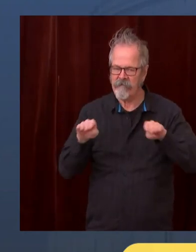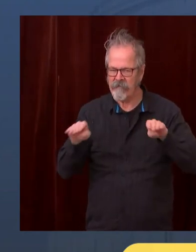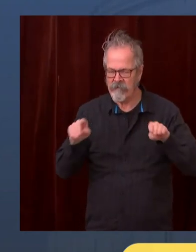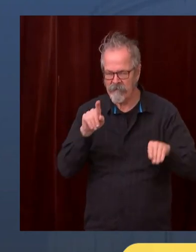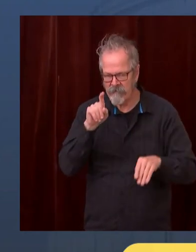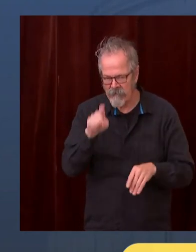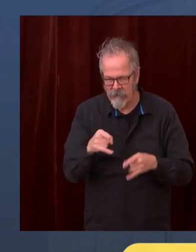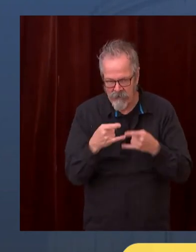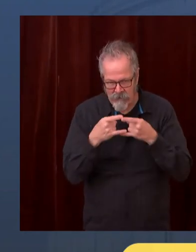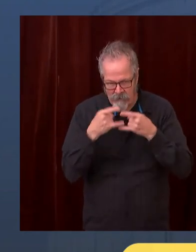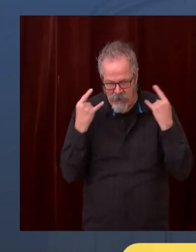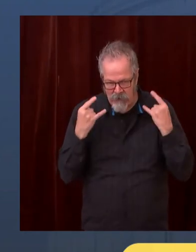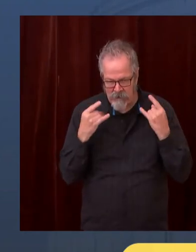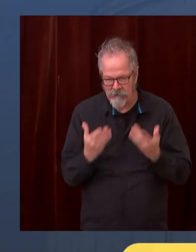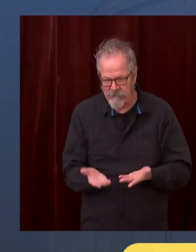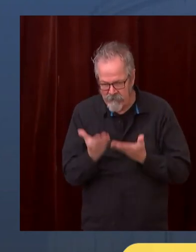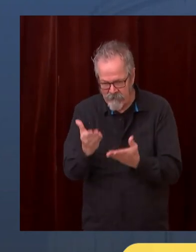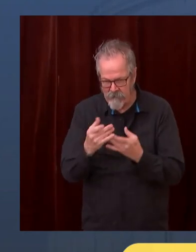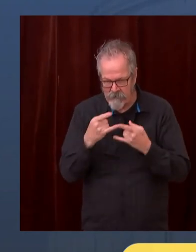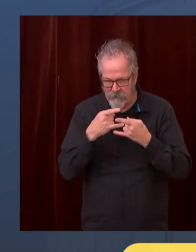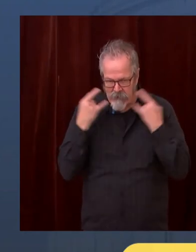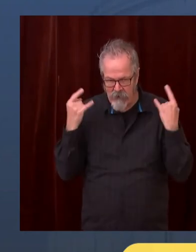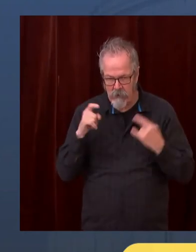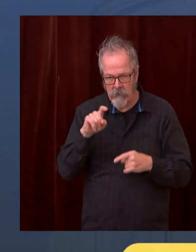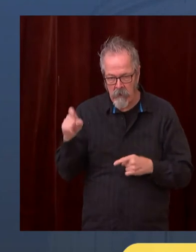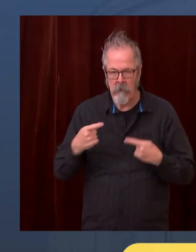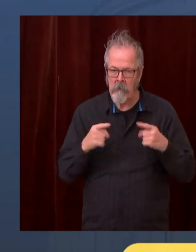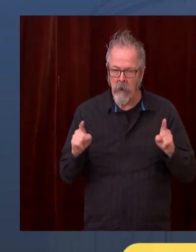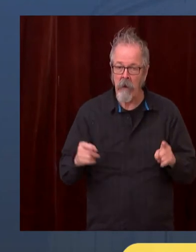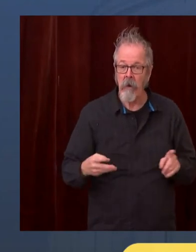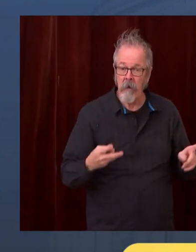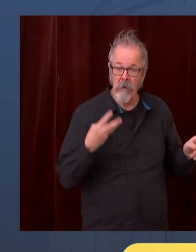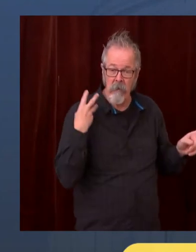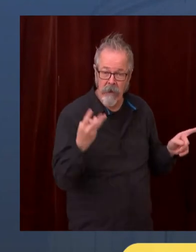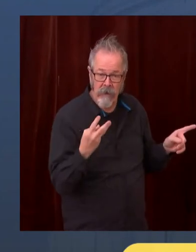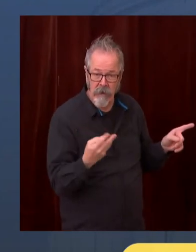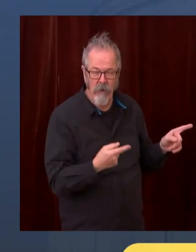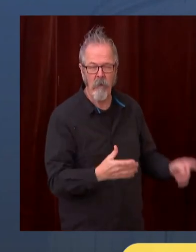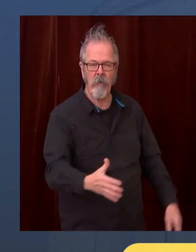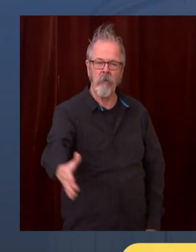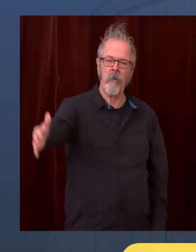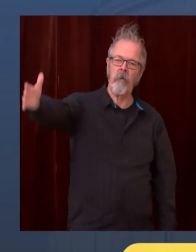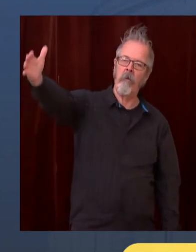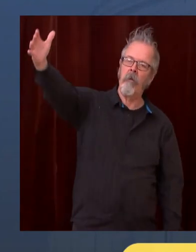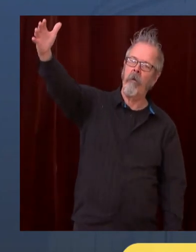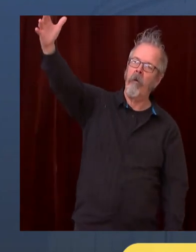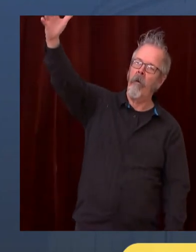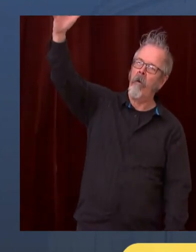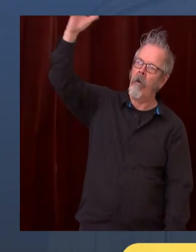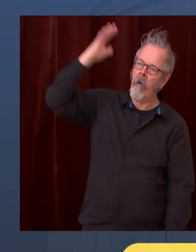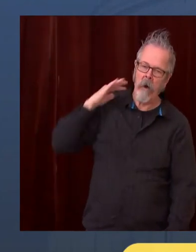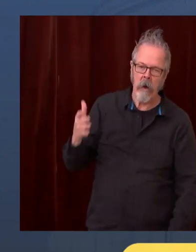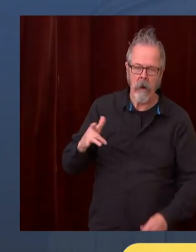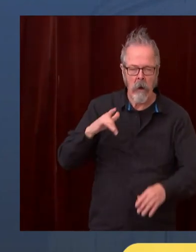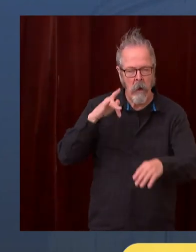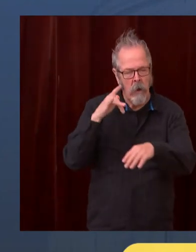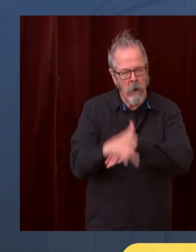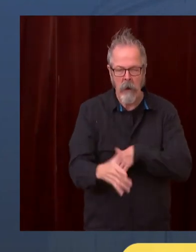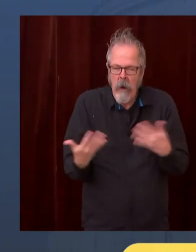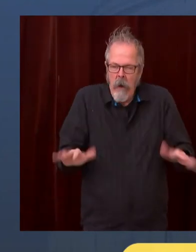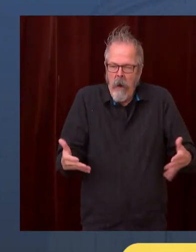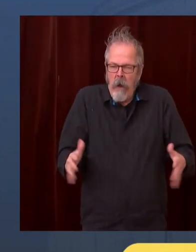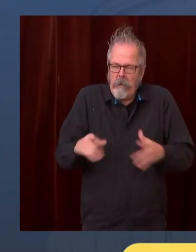a problem or an issue, that's what you need. That's what is really what is needed for COVID-19 is to be proactive